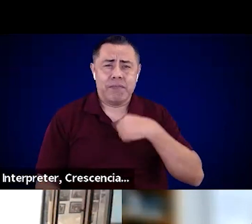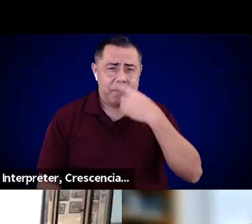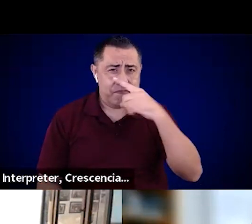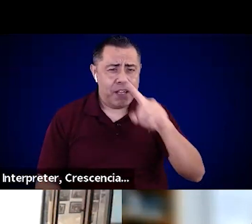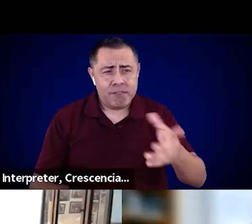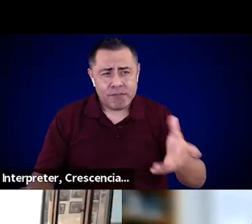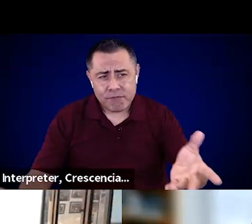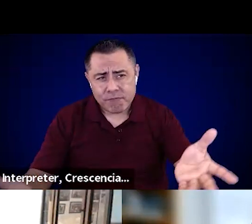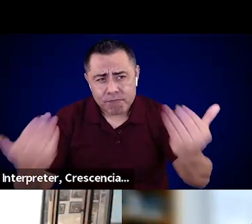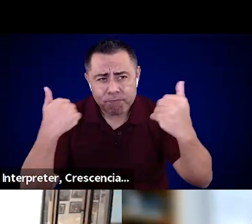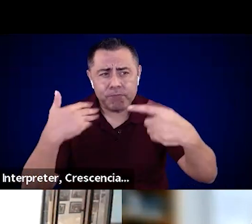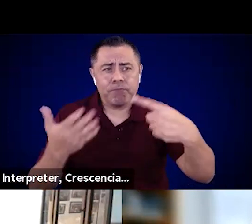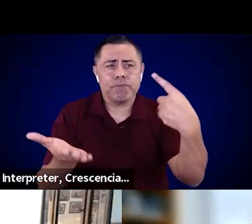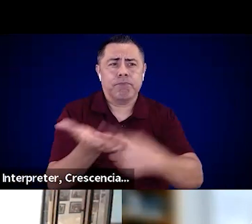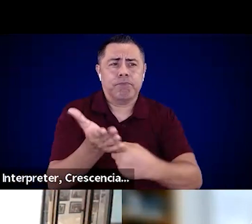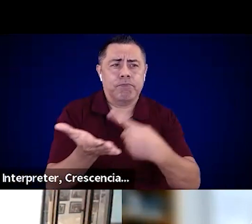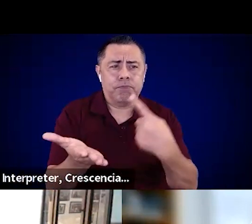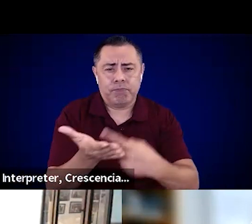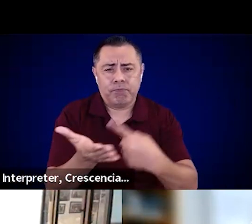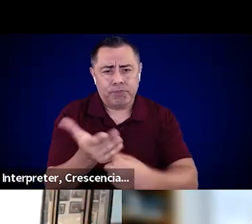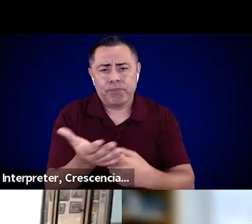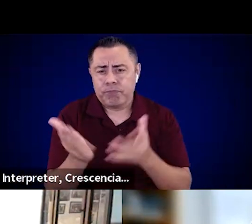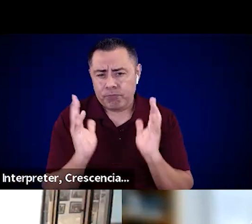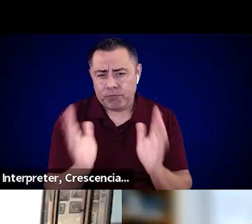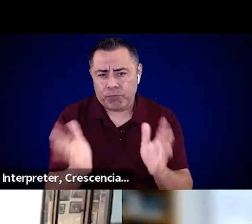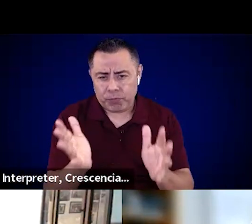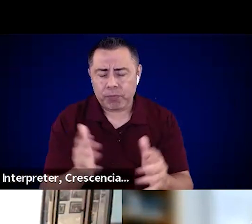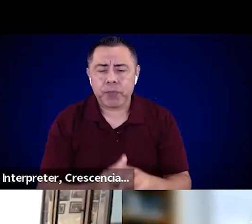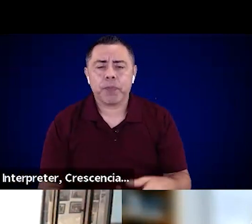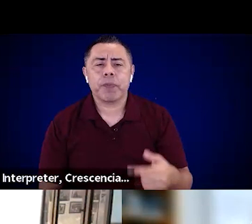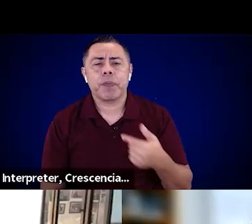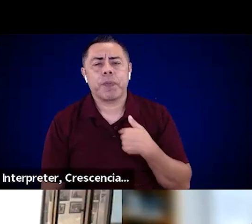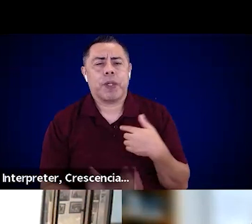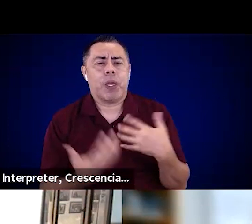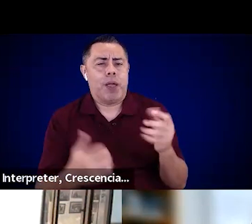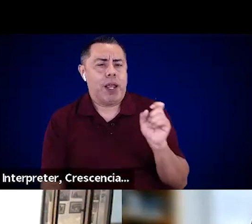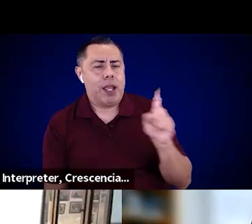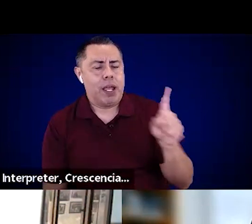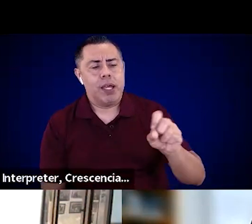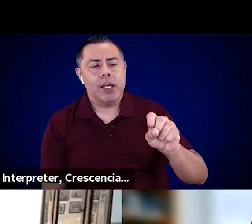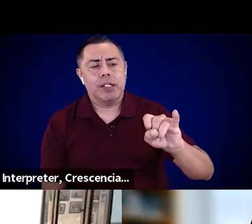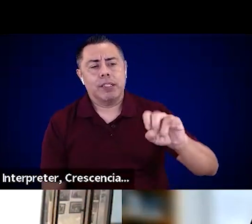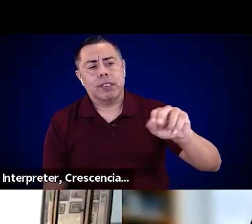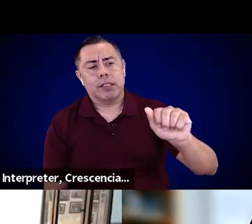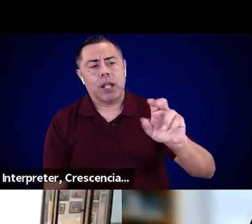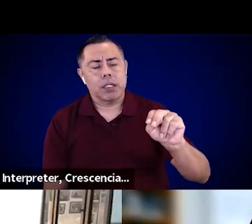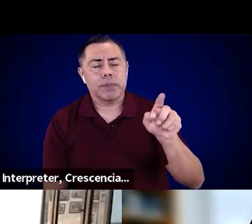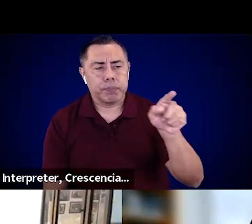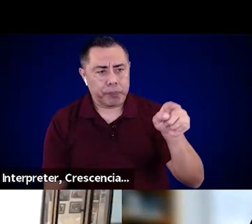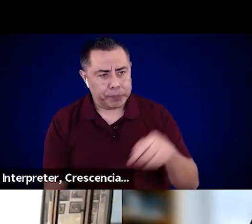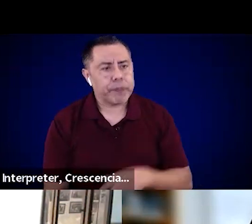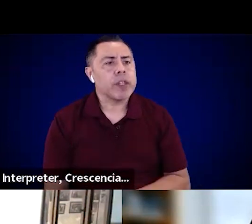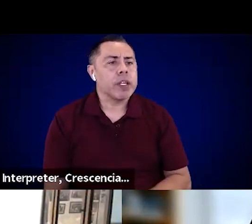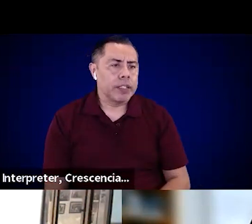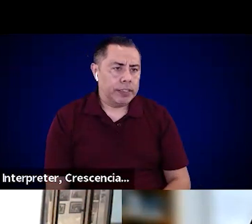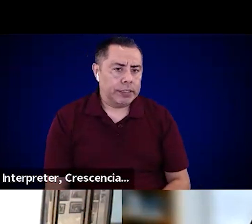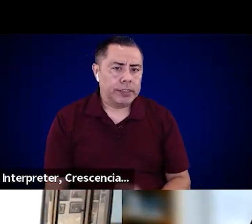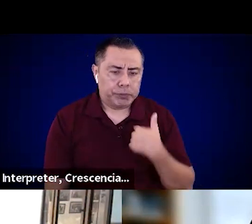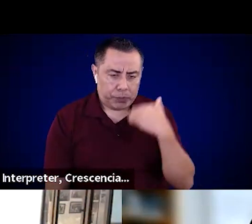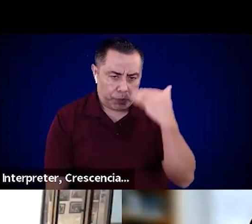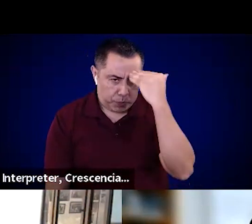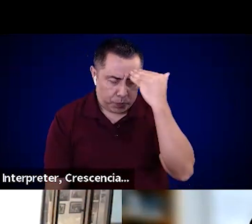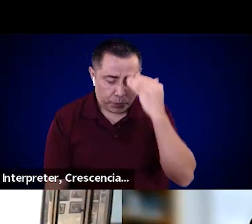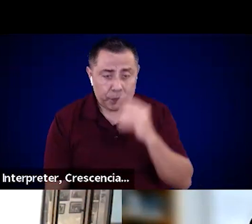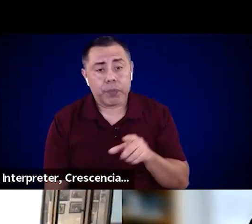So, Sanan, you know, I got a question for you, I know that in your time as an emergency manager in